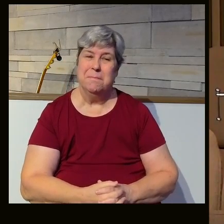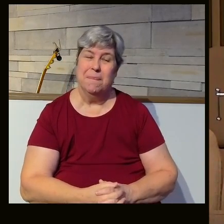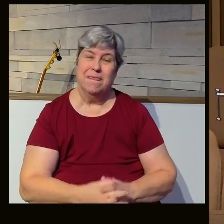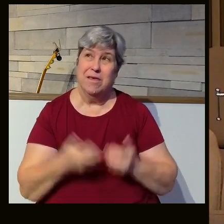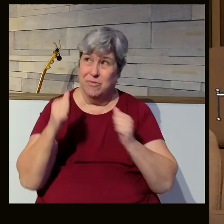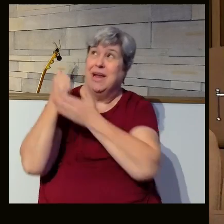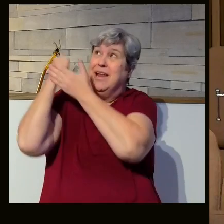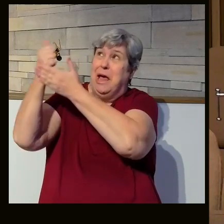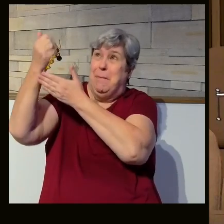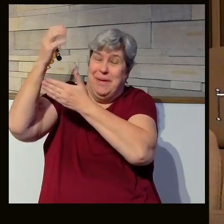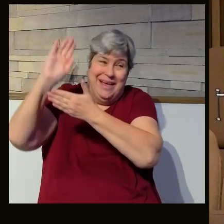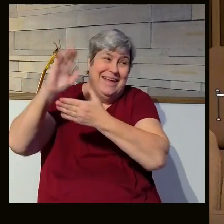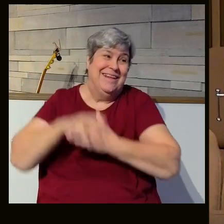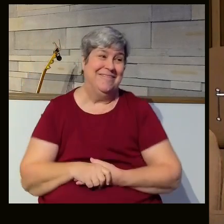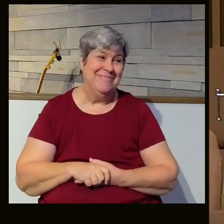Trying to help God out, aren't we?